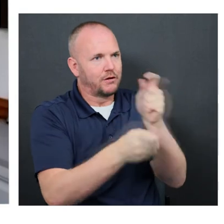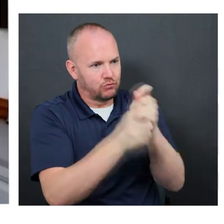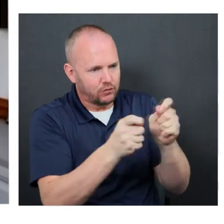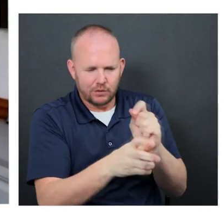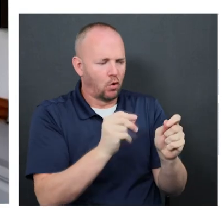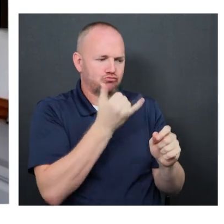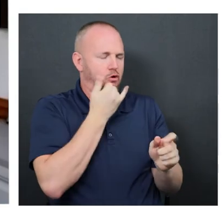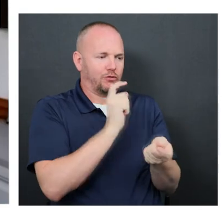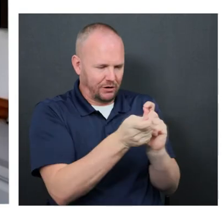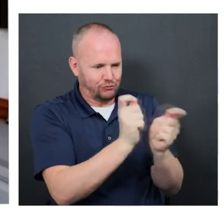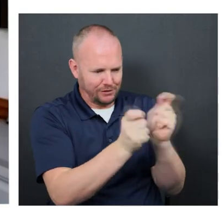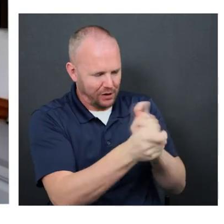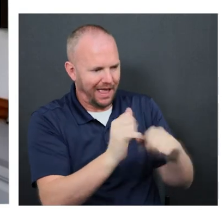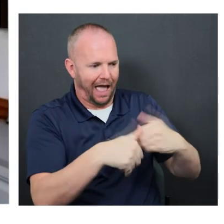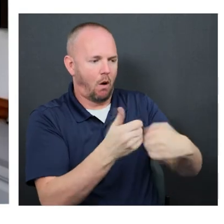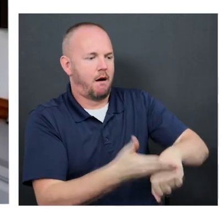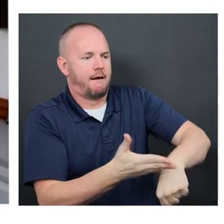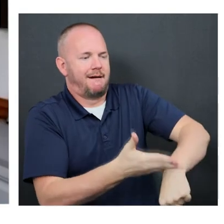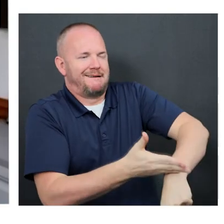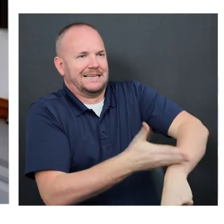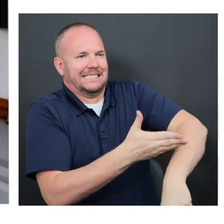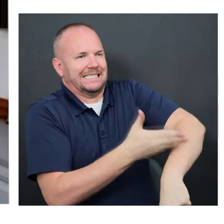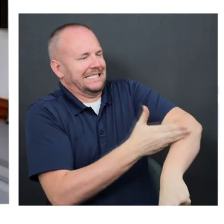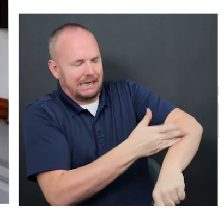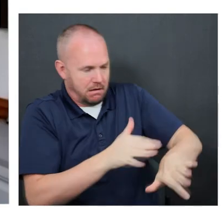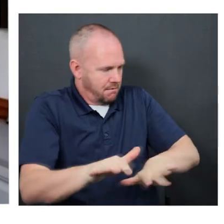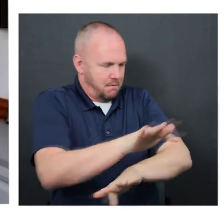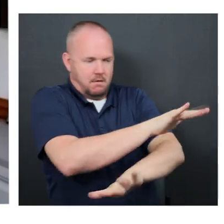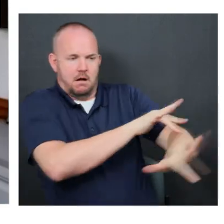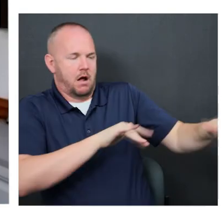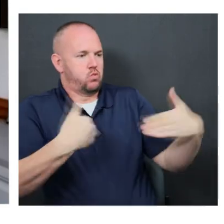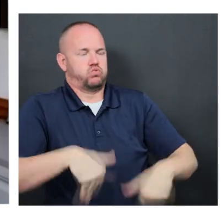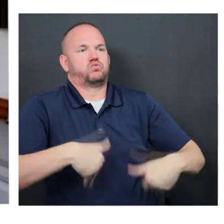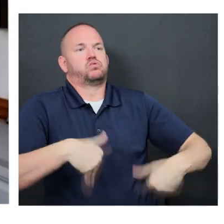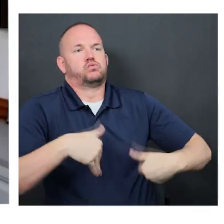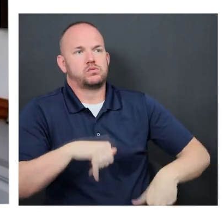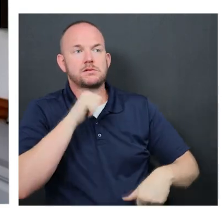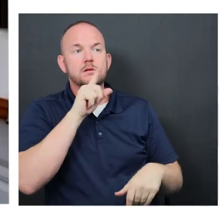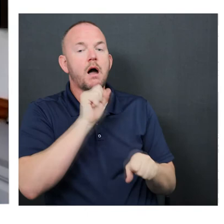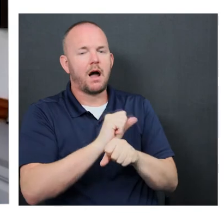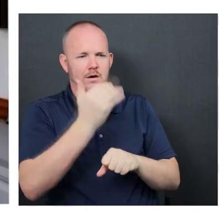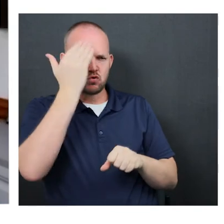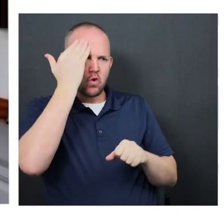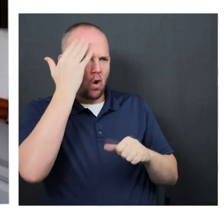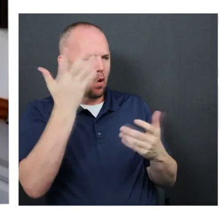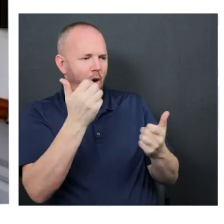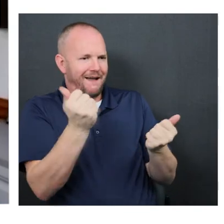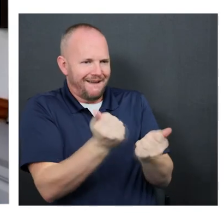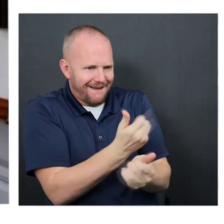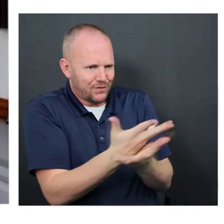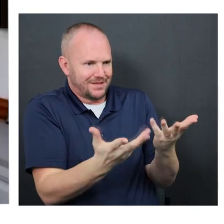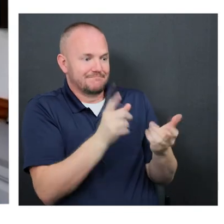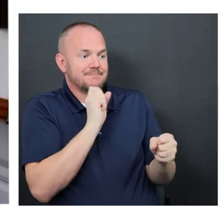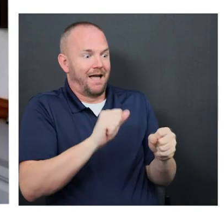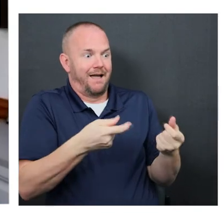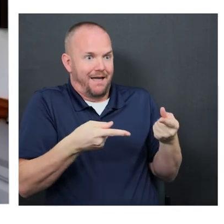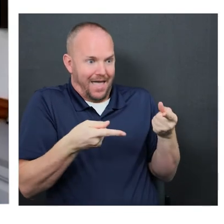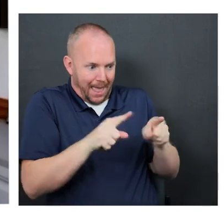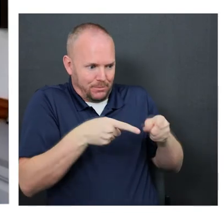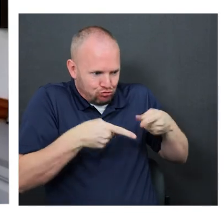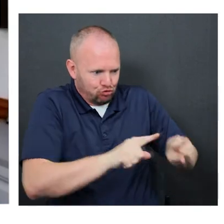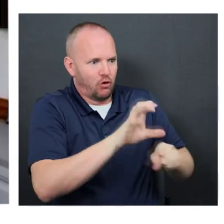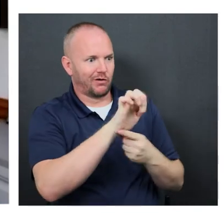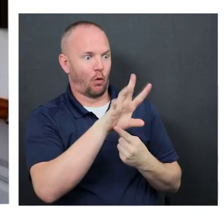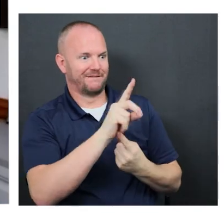later, that was wrong. We needed to translate something else, right? Because the unknown factor of this virus constantly changing